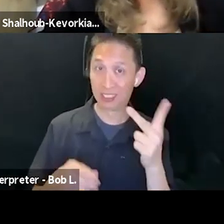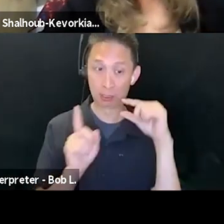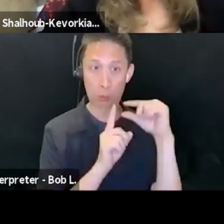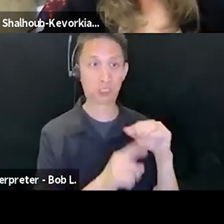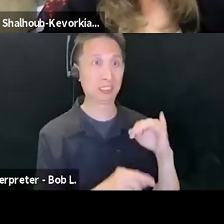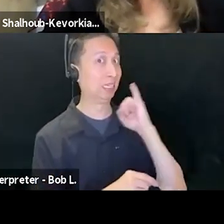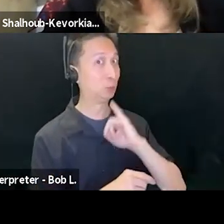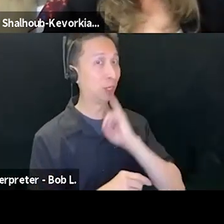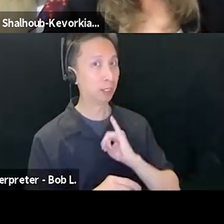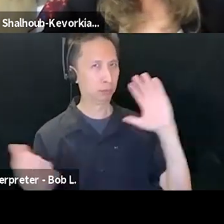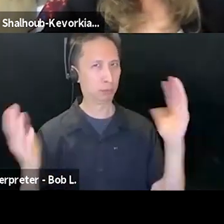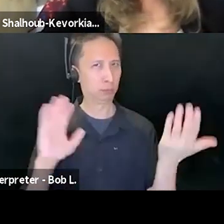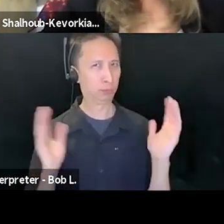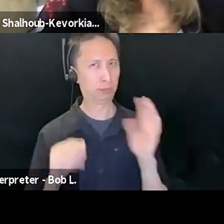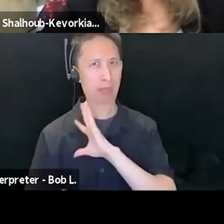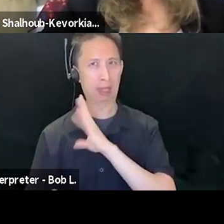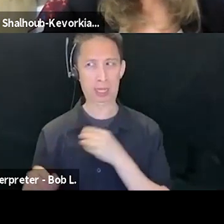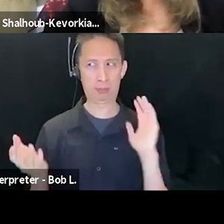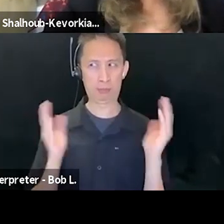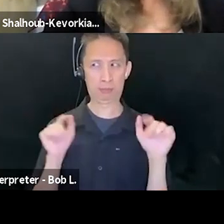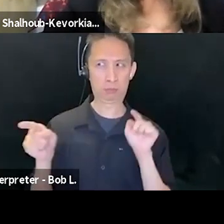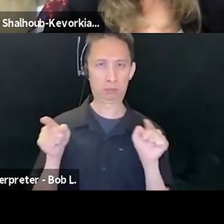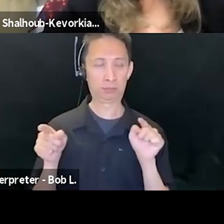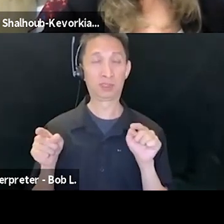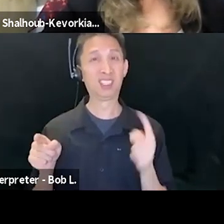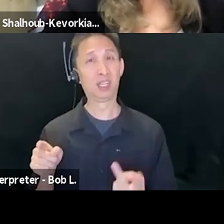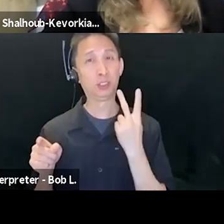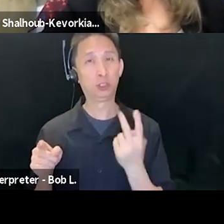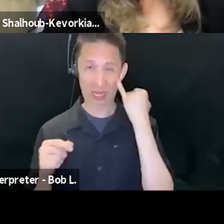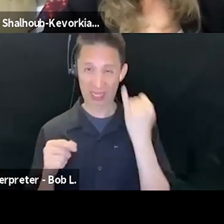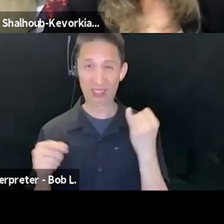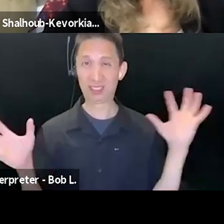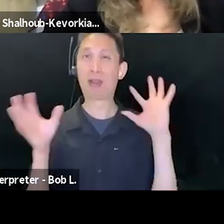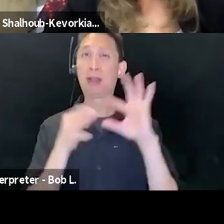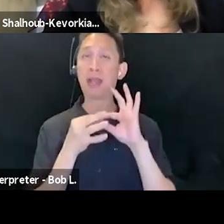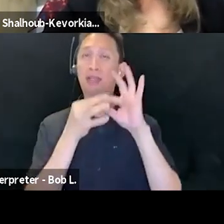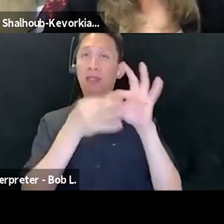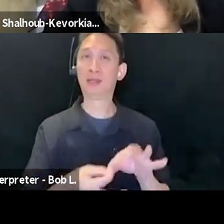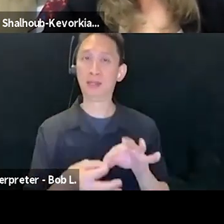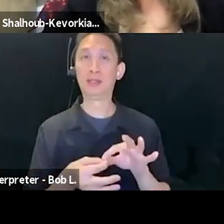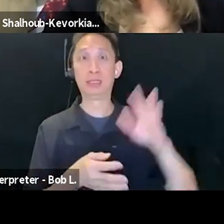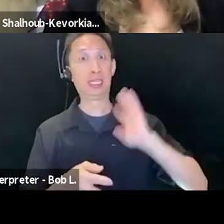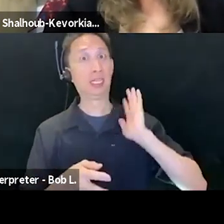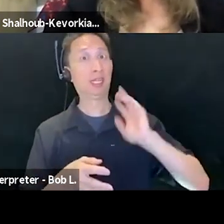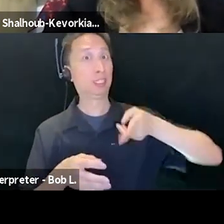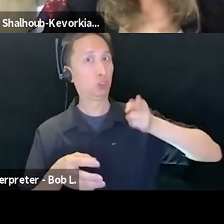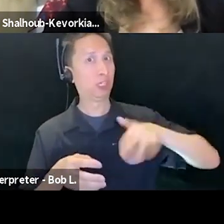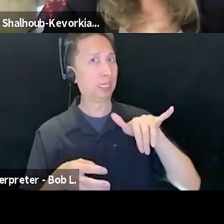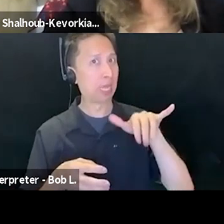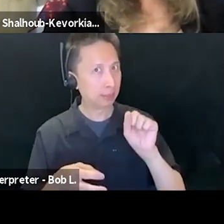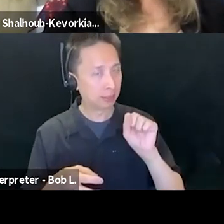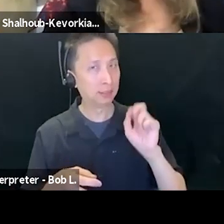two ideas. Ultimately, that's what it comes down to. Two ideas connected to all sorts of material circumstances, but the two ideas effectively